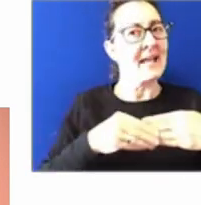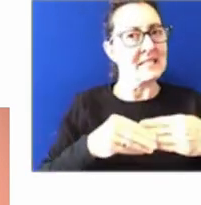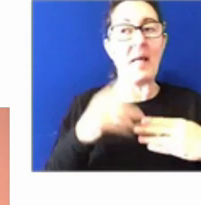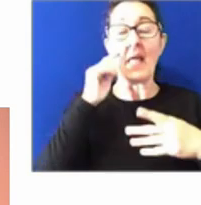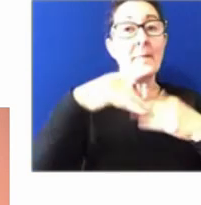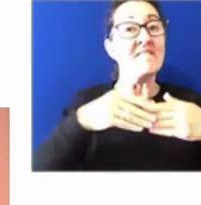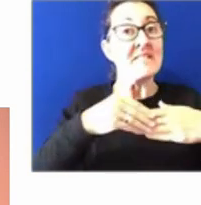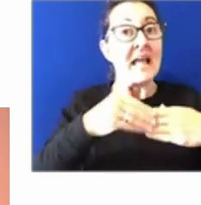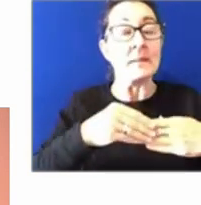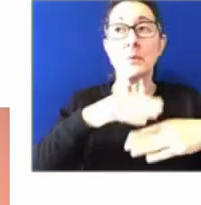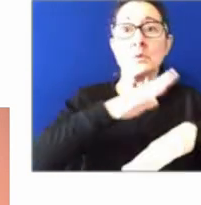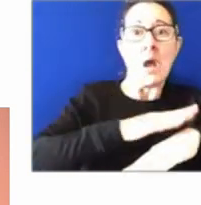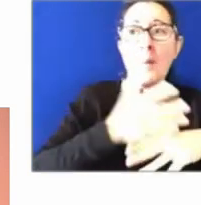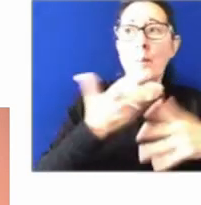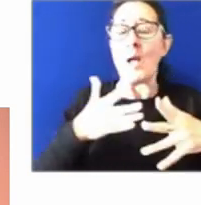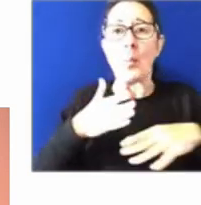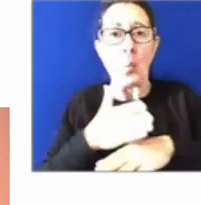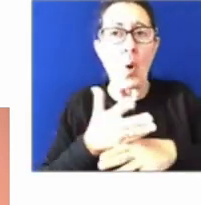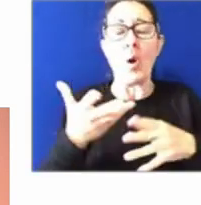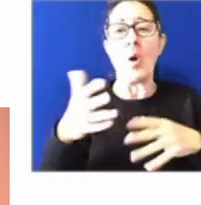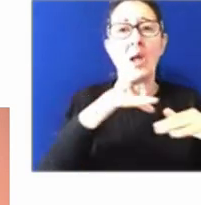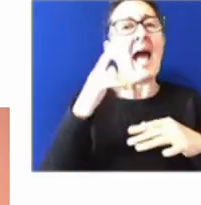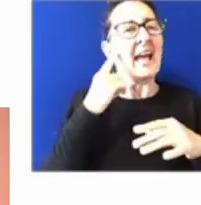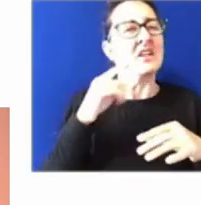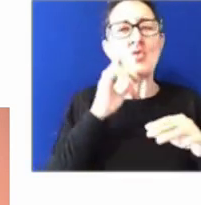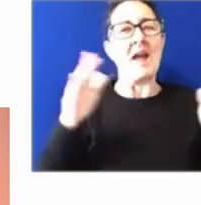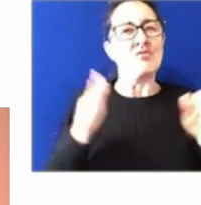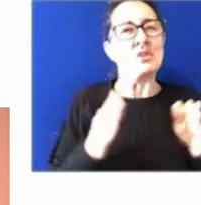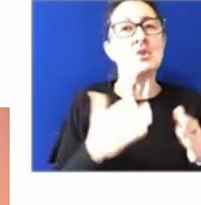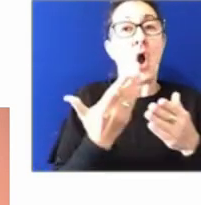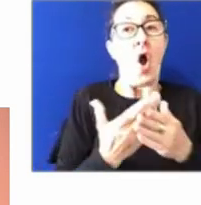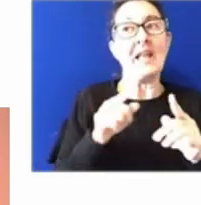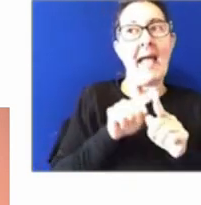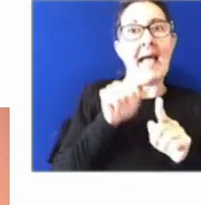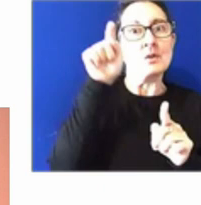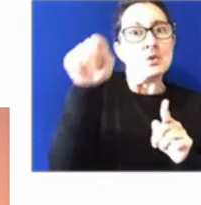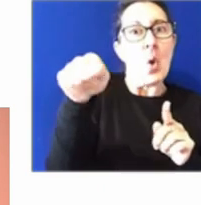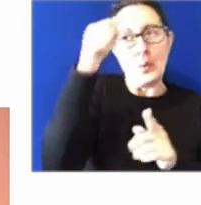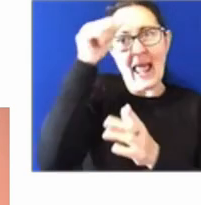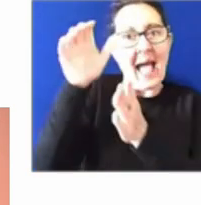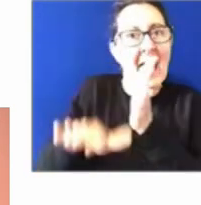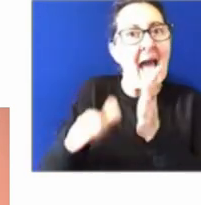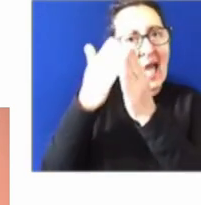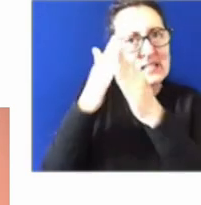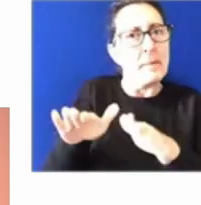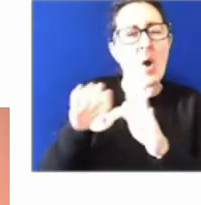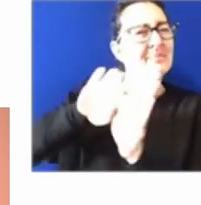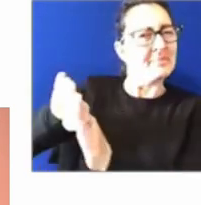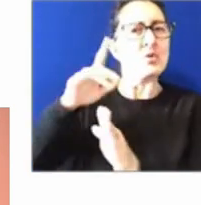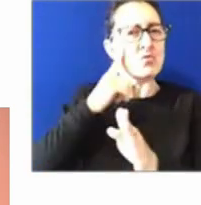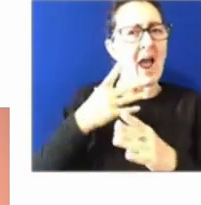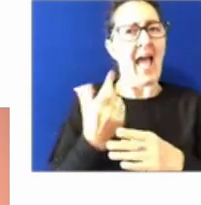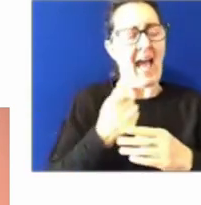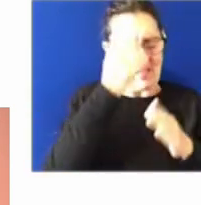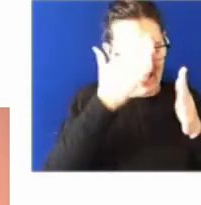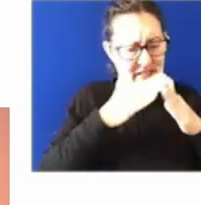and reduce our reliance on external expertise. The Commission is currently developing a service